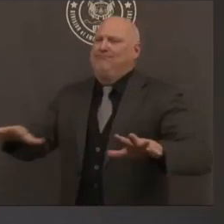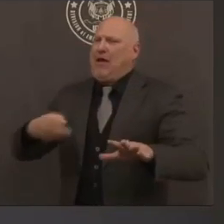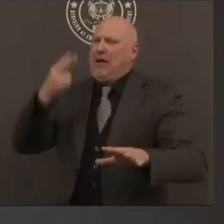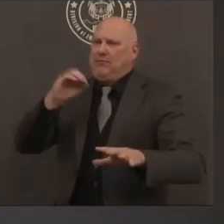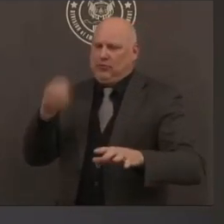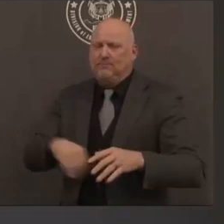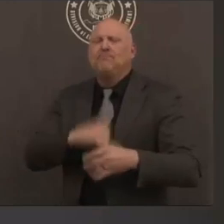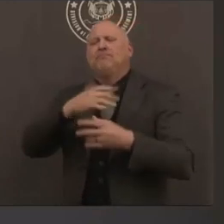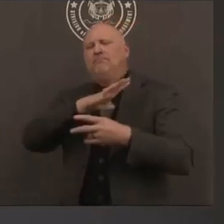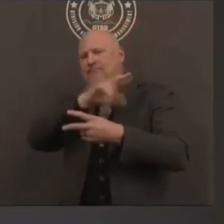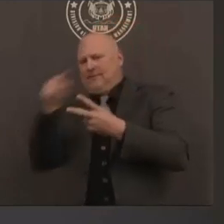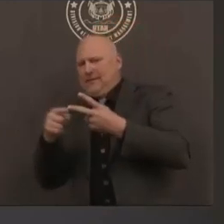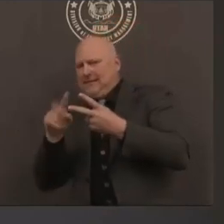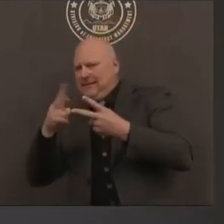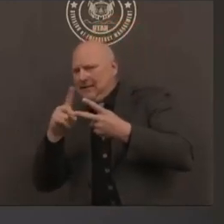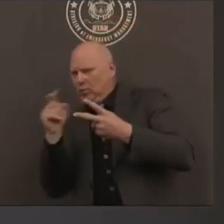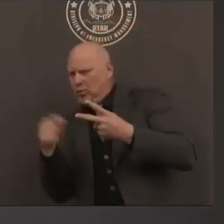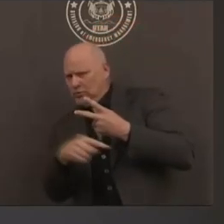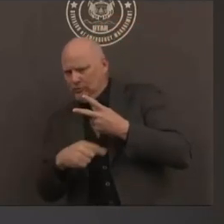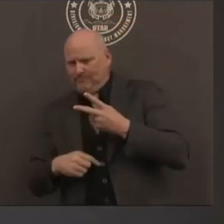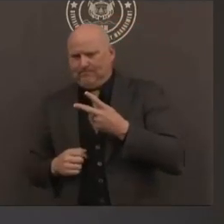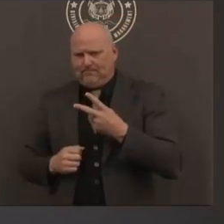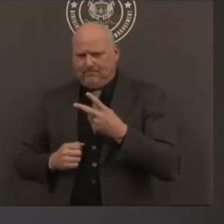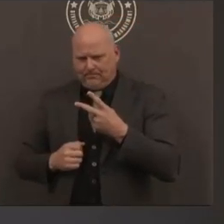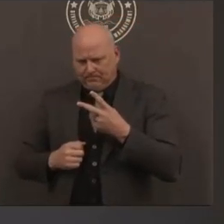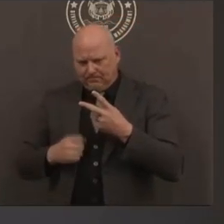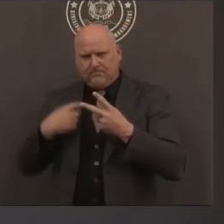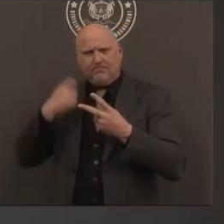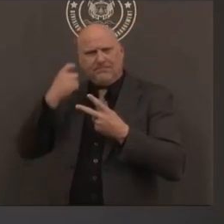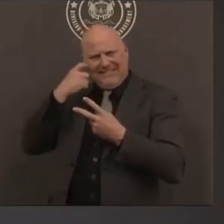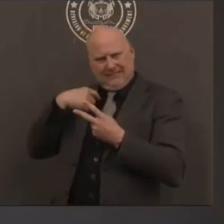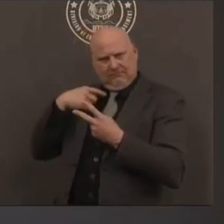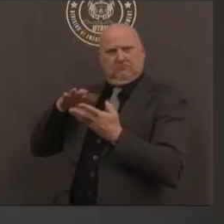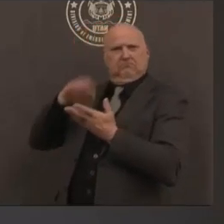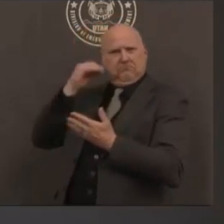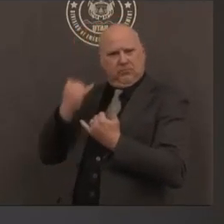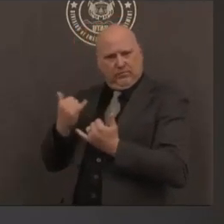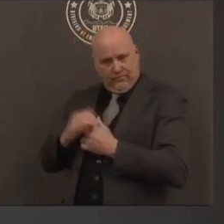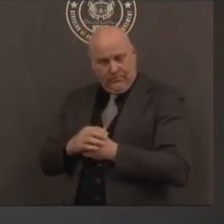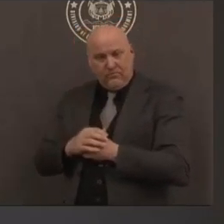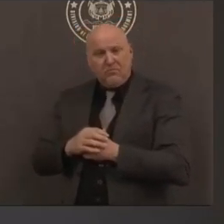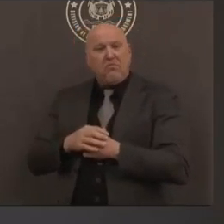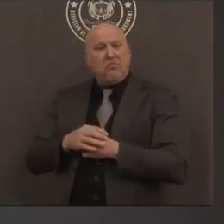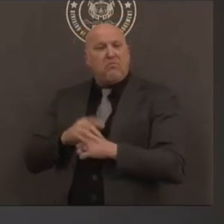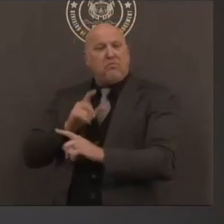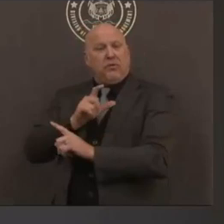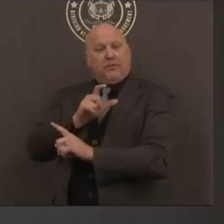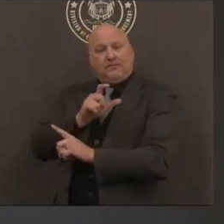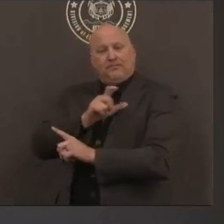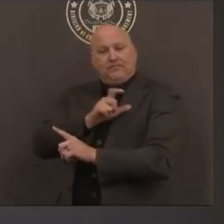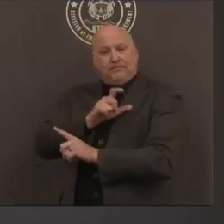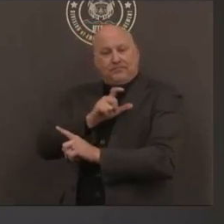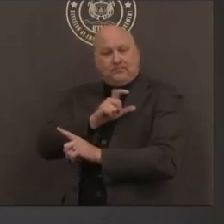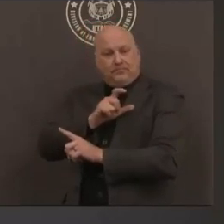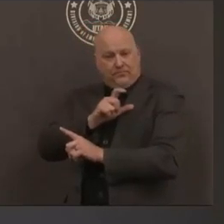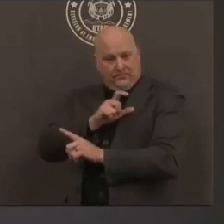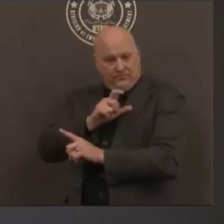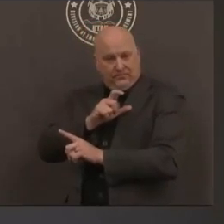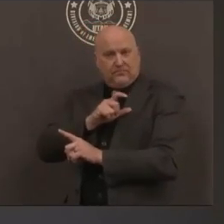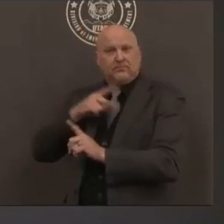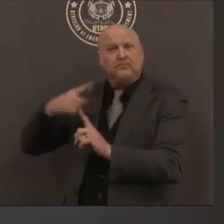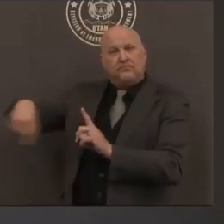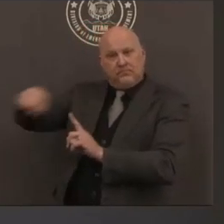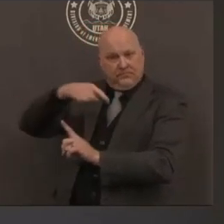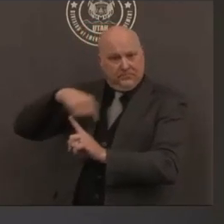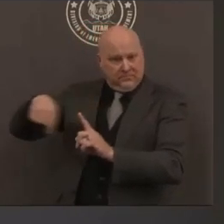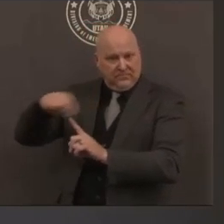we're learning today that law enforcement may be keeping some of their officers on duty after coming in